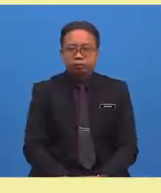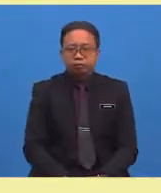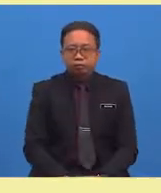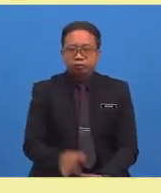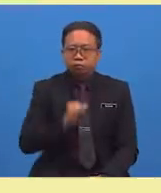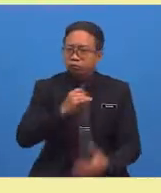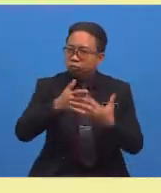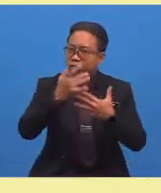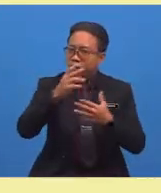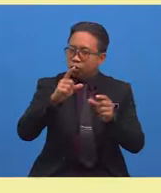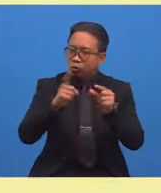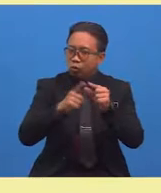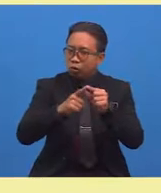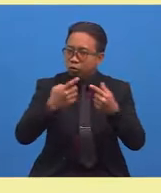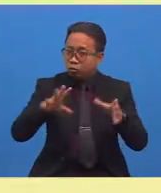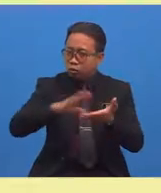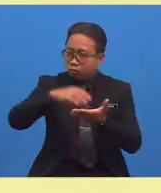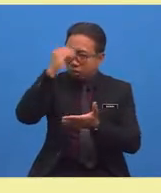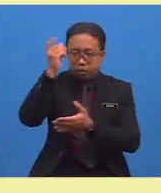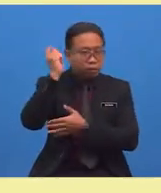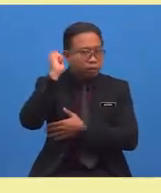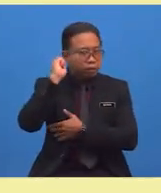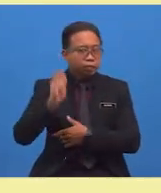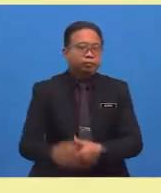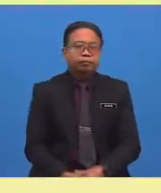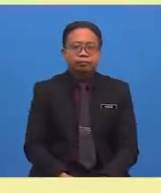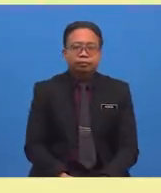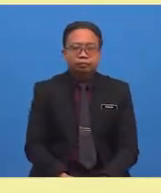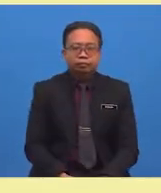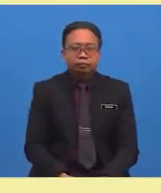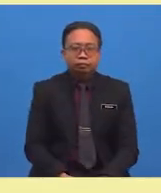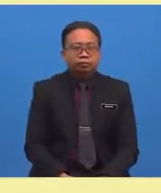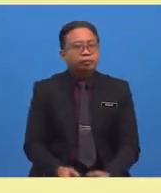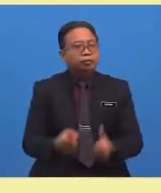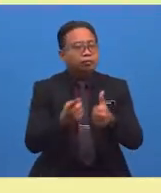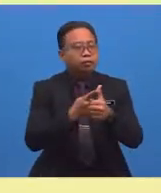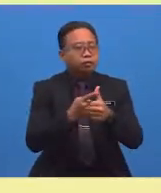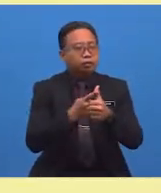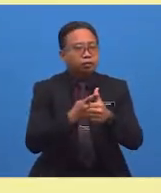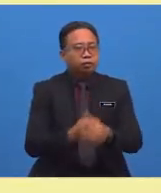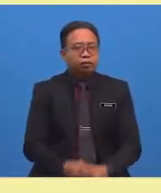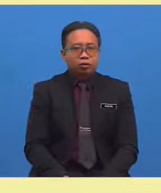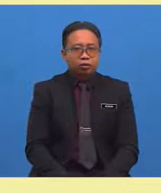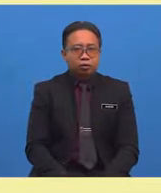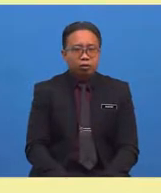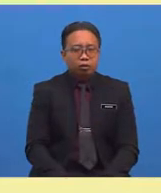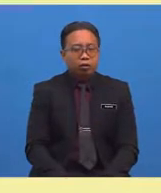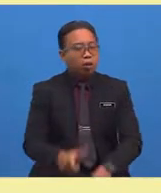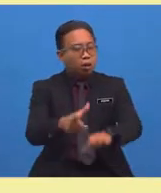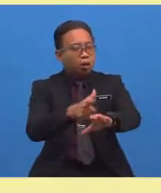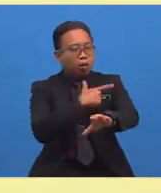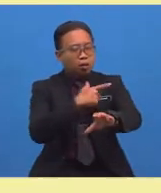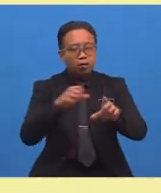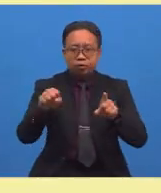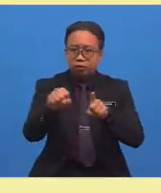recall the words that we have learnt thus far? First, we had long. The synonym for